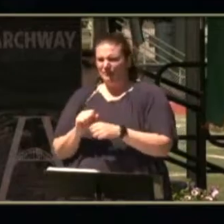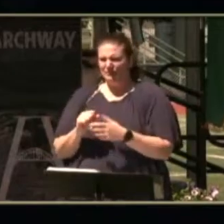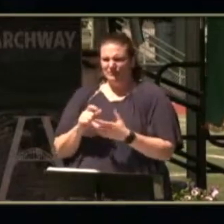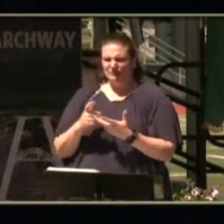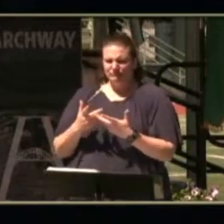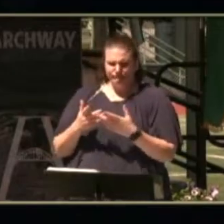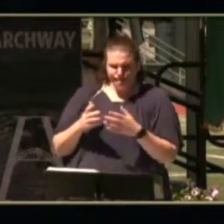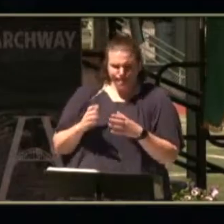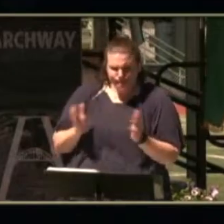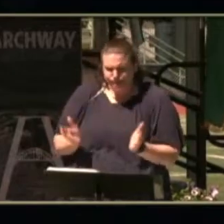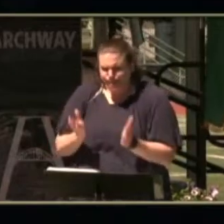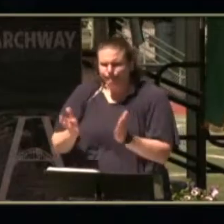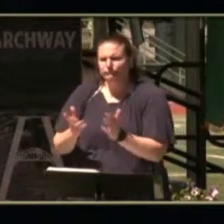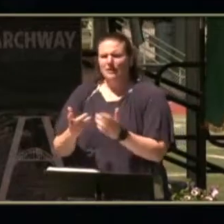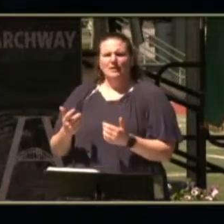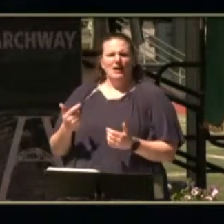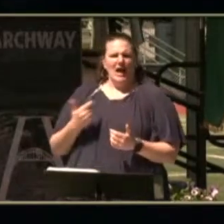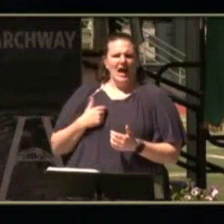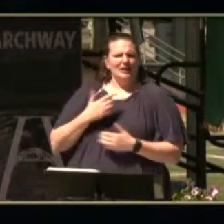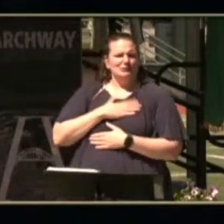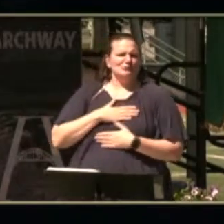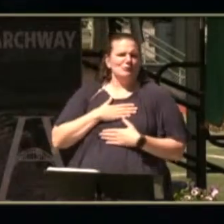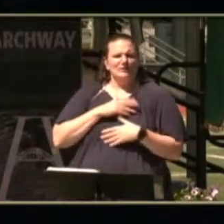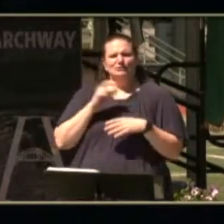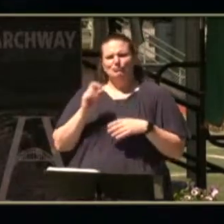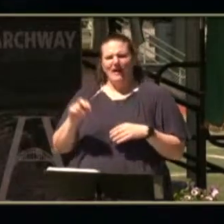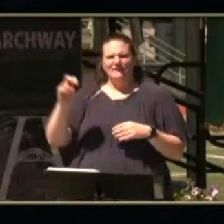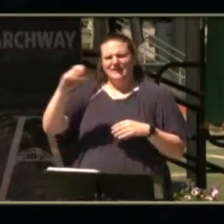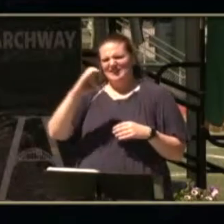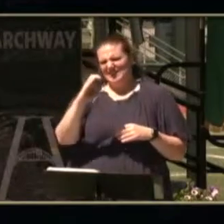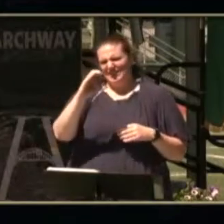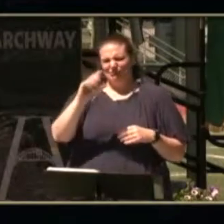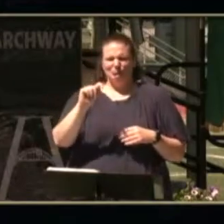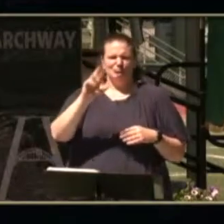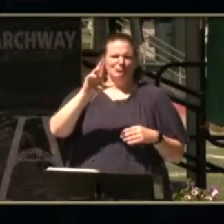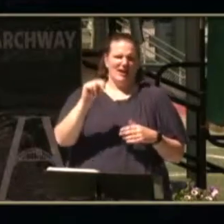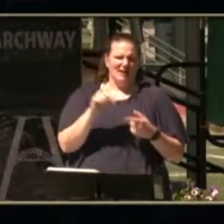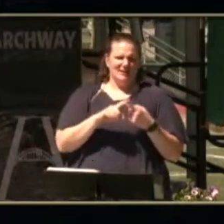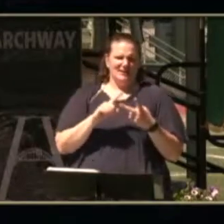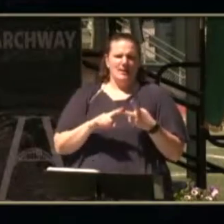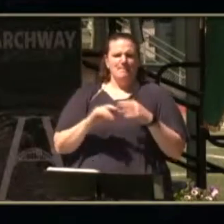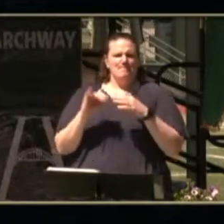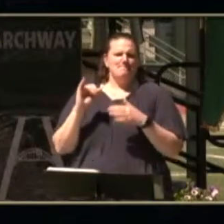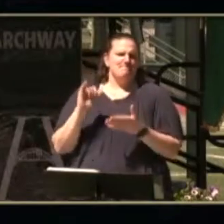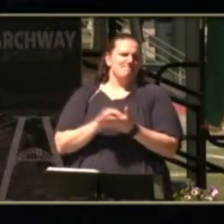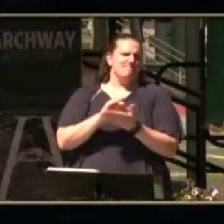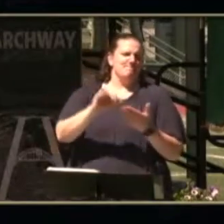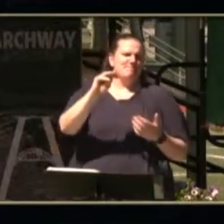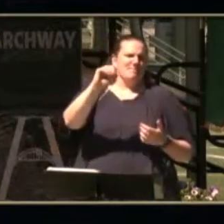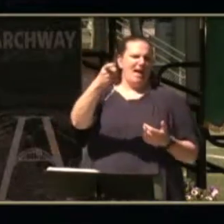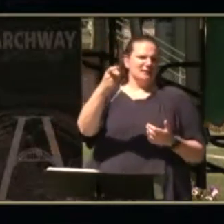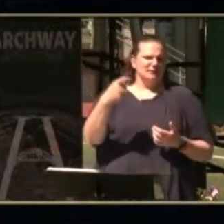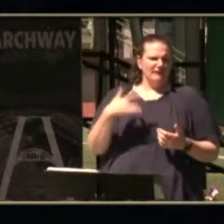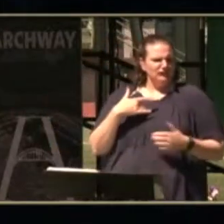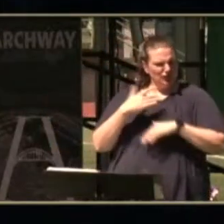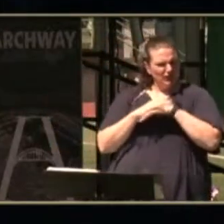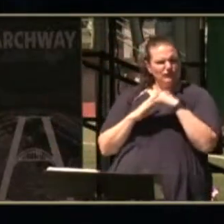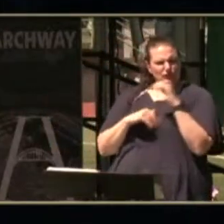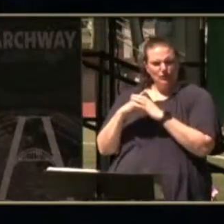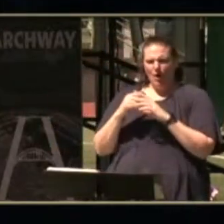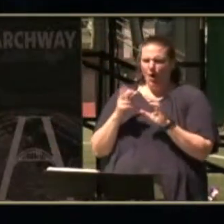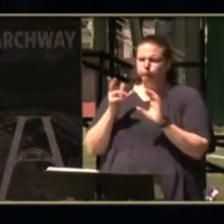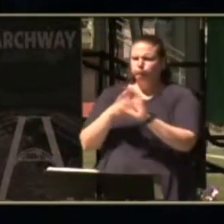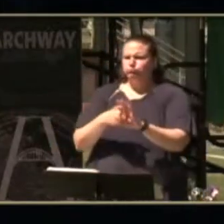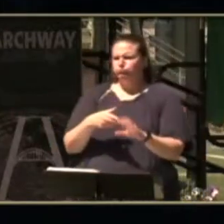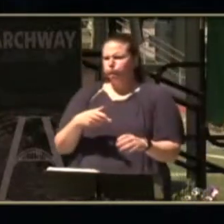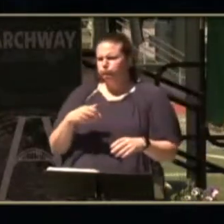me i enjoyed traveling on citron and the max i feel more comfortable riding public